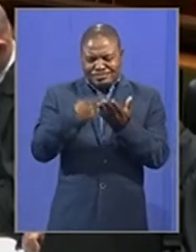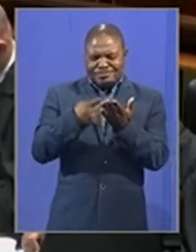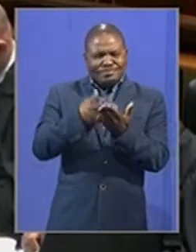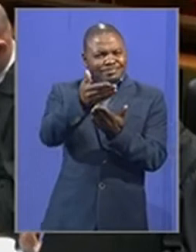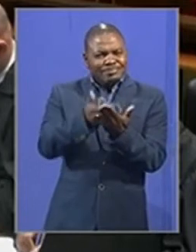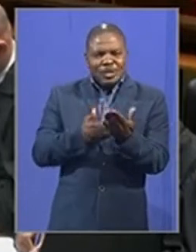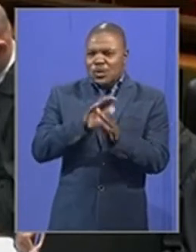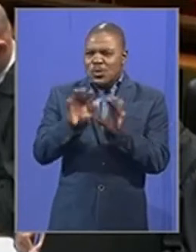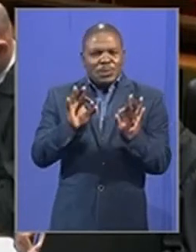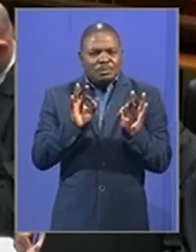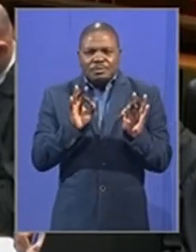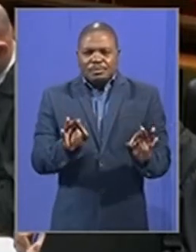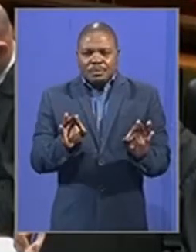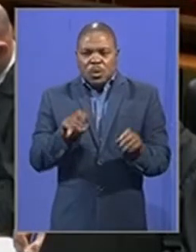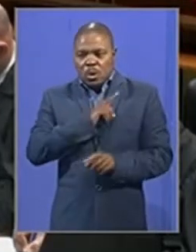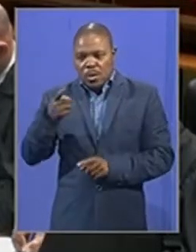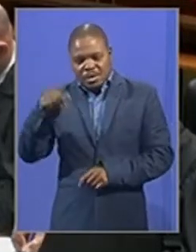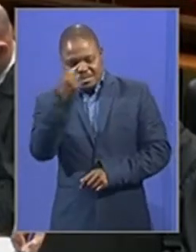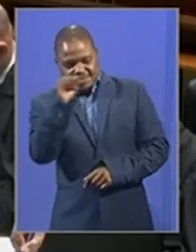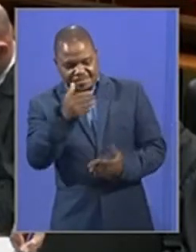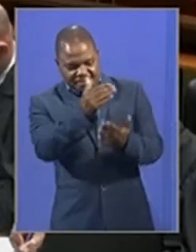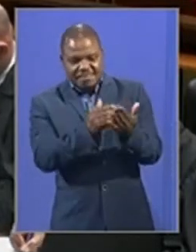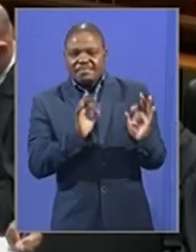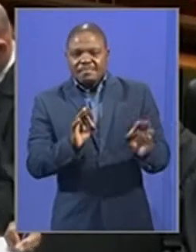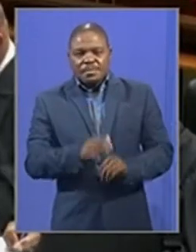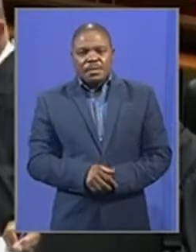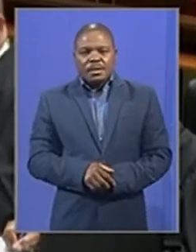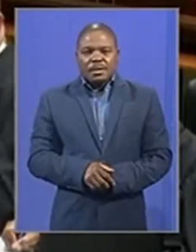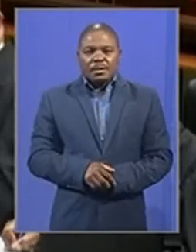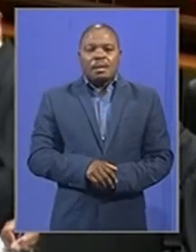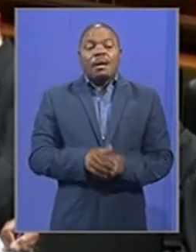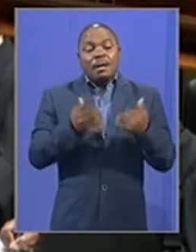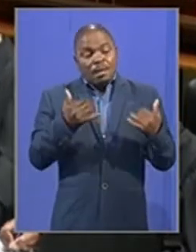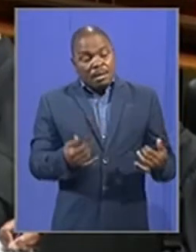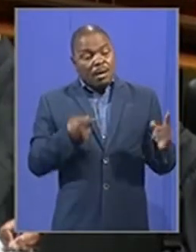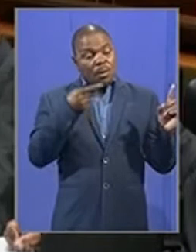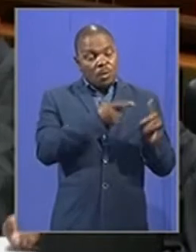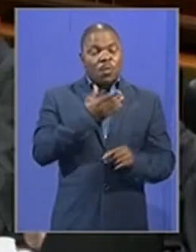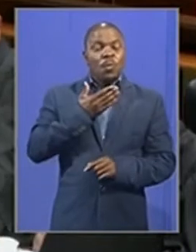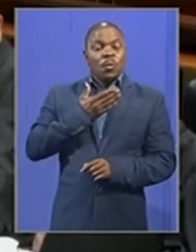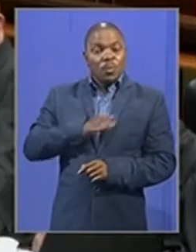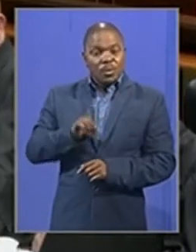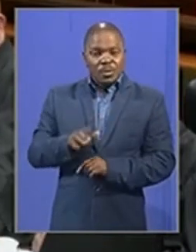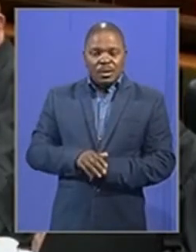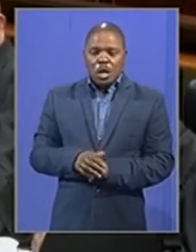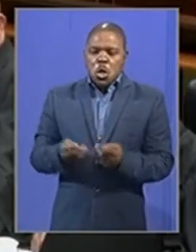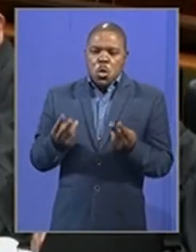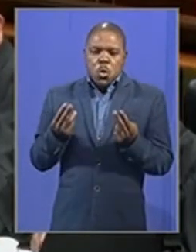refutation of those conspiracy theories And therefore he asks for a fresh,